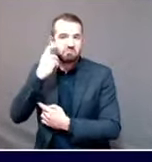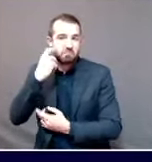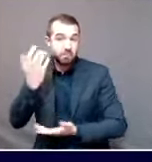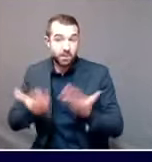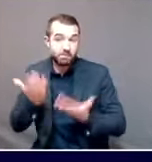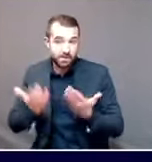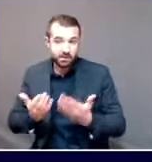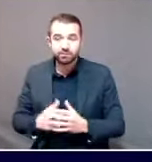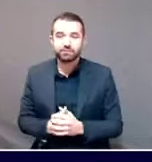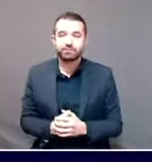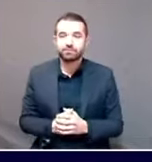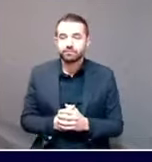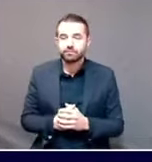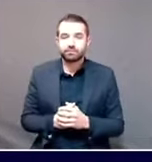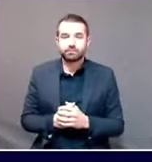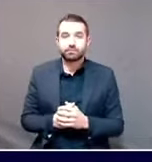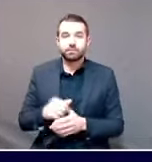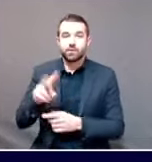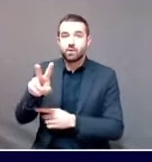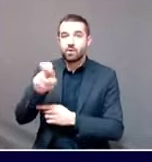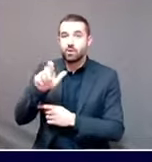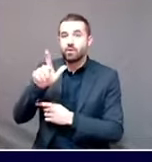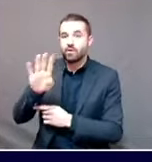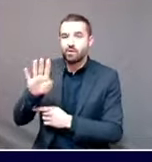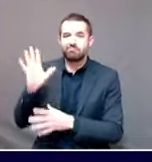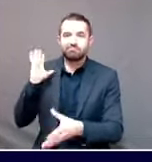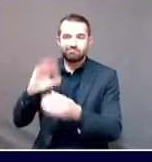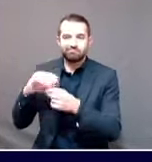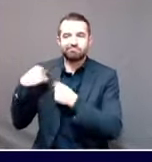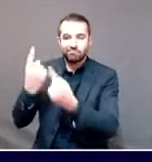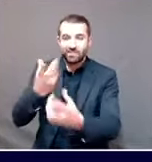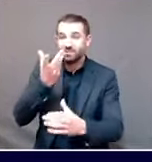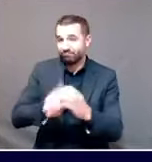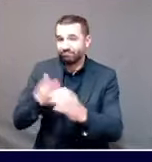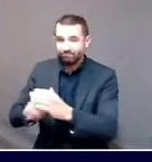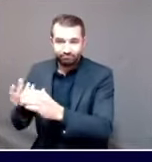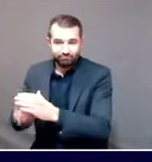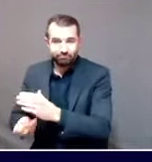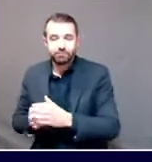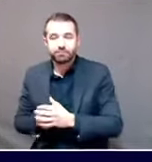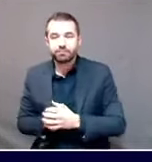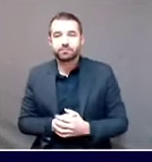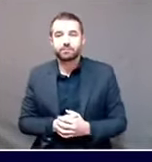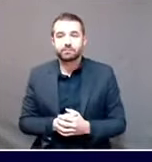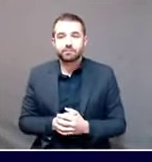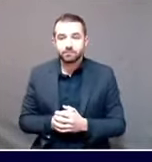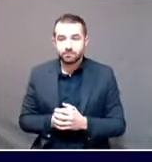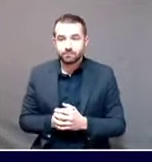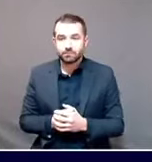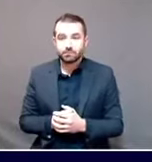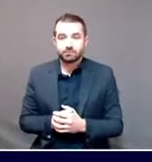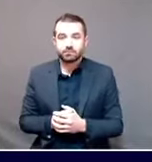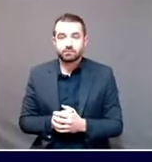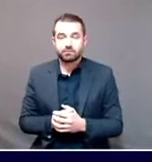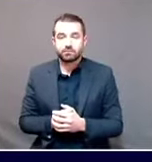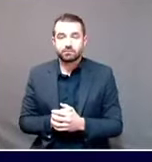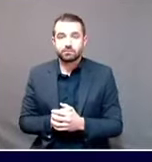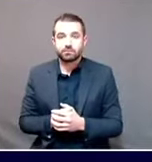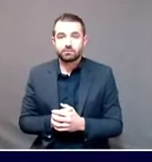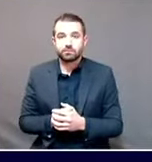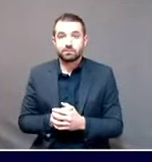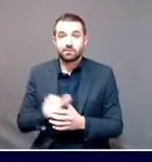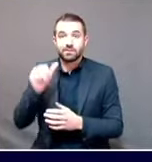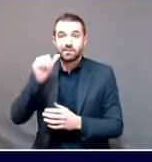224 individuals in Maine have died with COVID-19. Among yesterday's